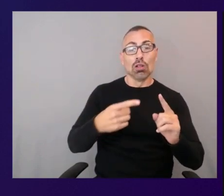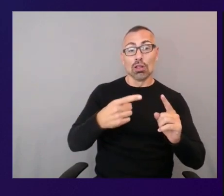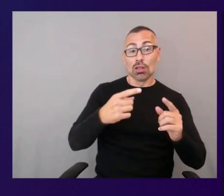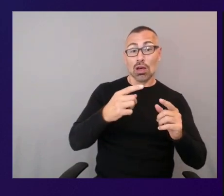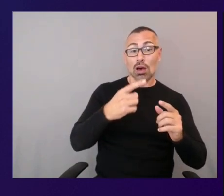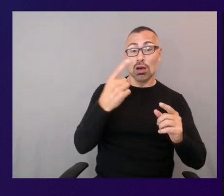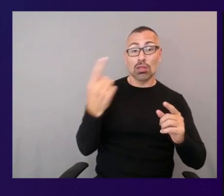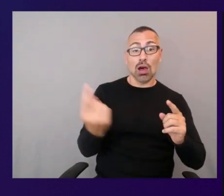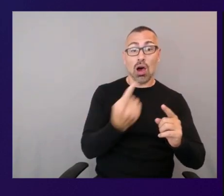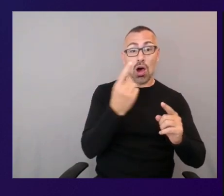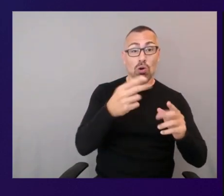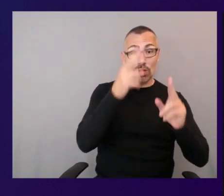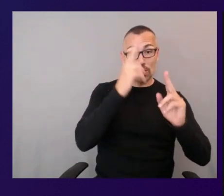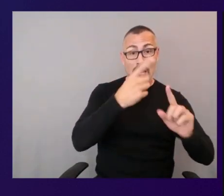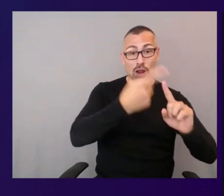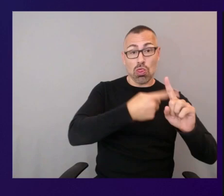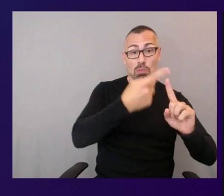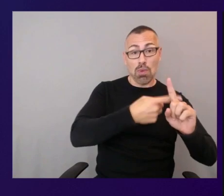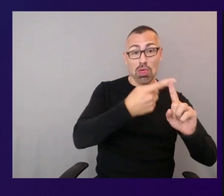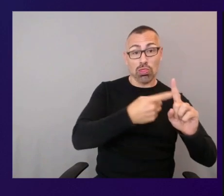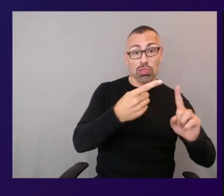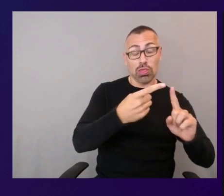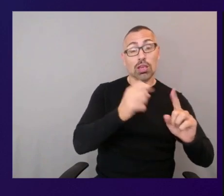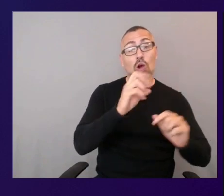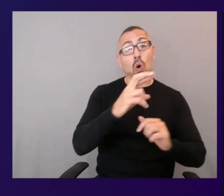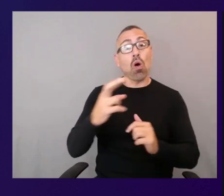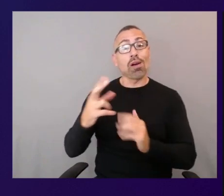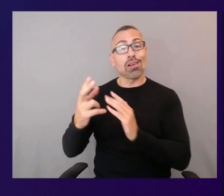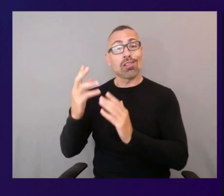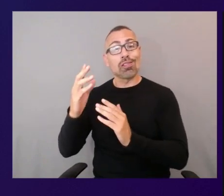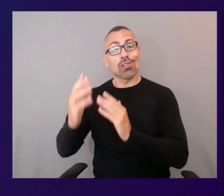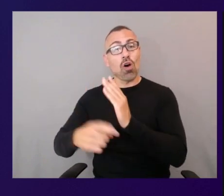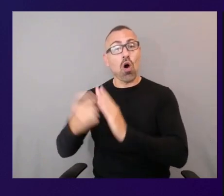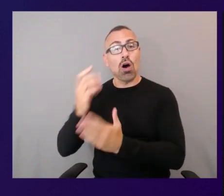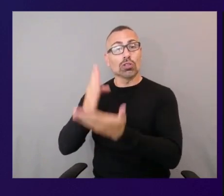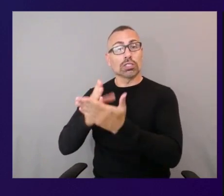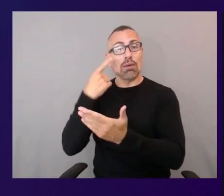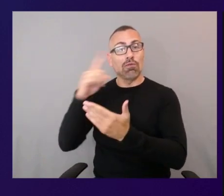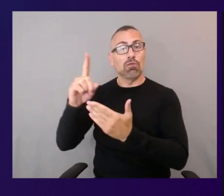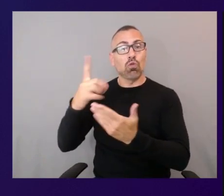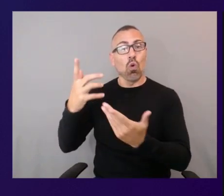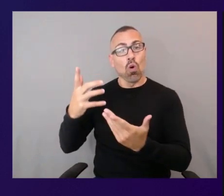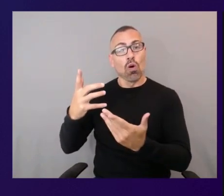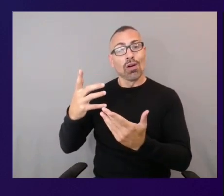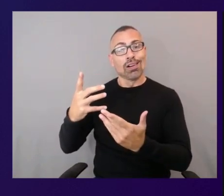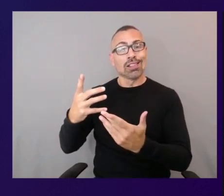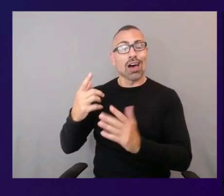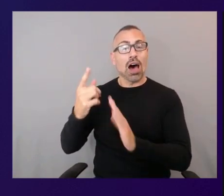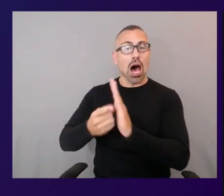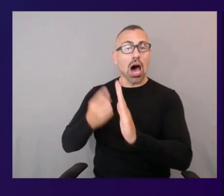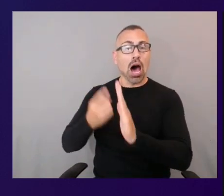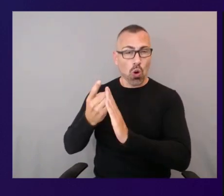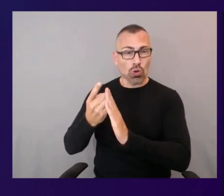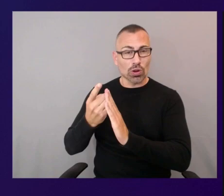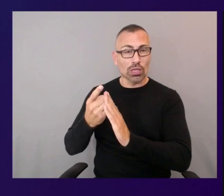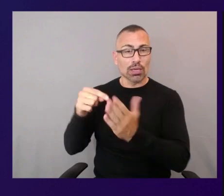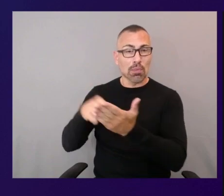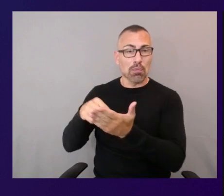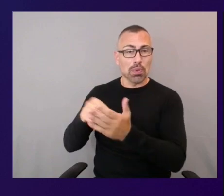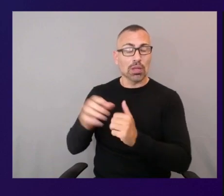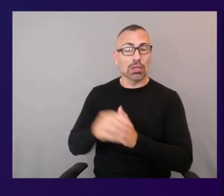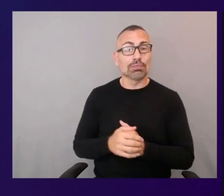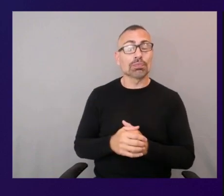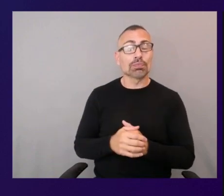the auto stop or the hourly billing mode we've gone ahead and done the calculations for you for each specific workspaces bundle